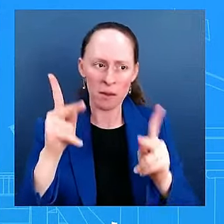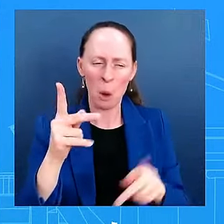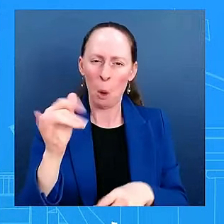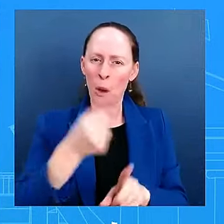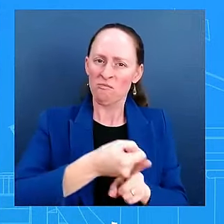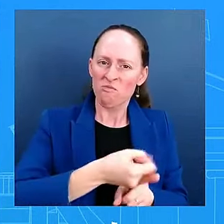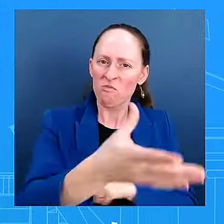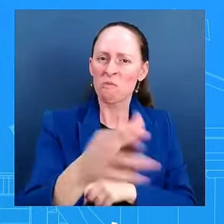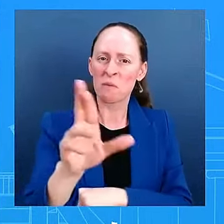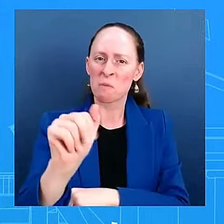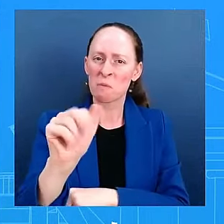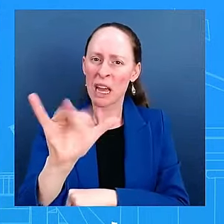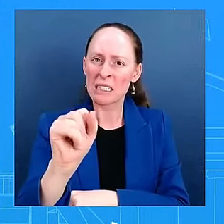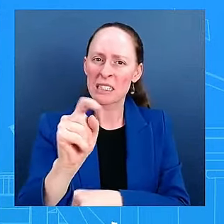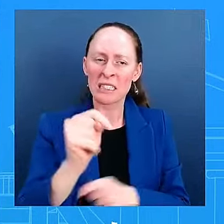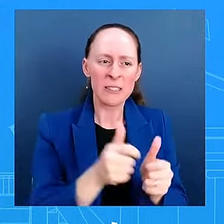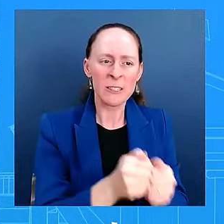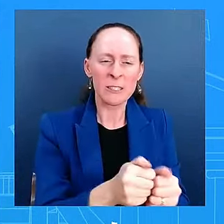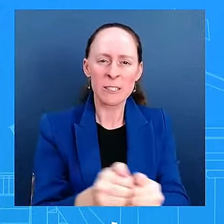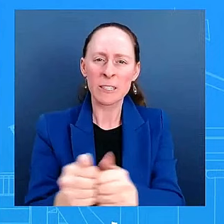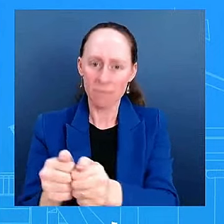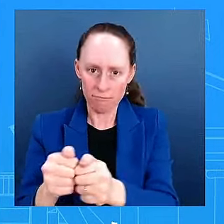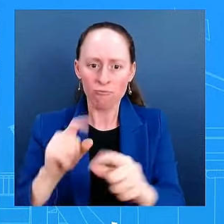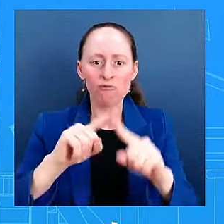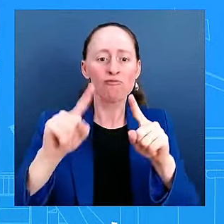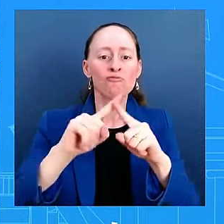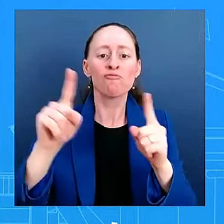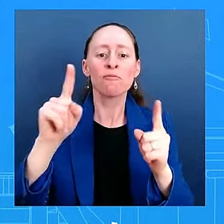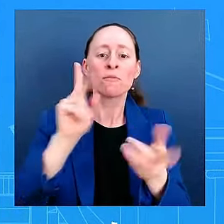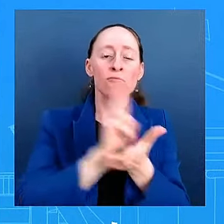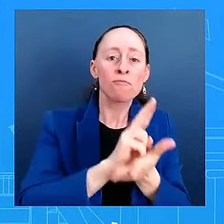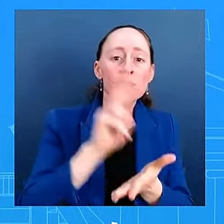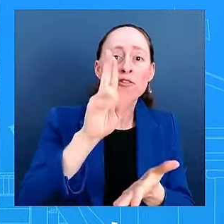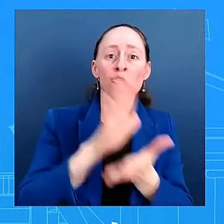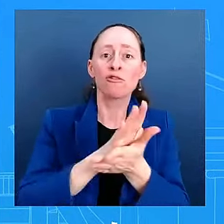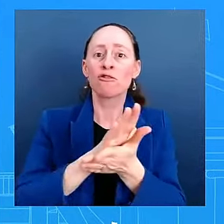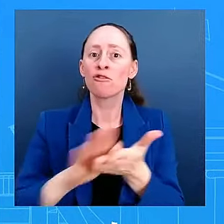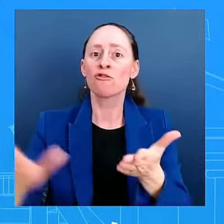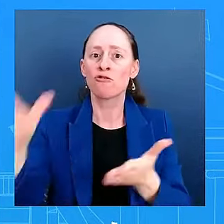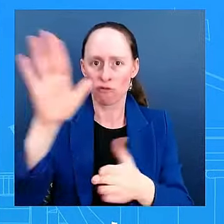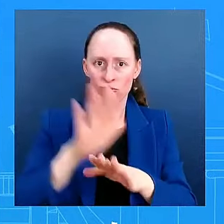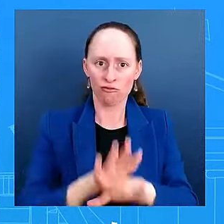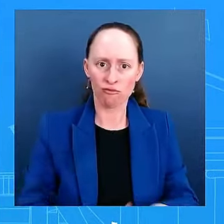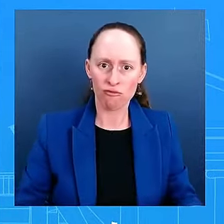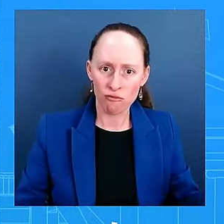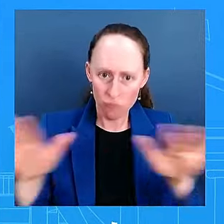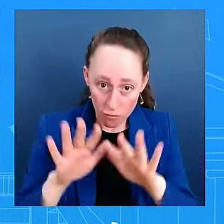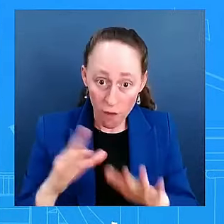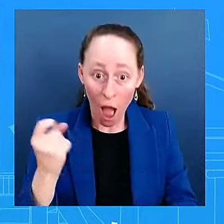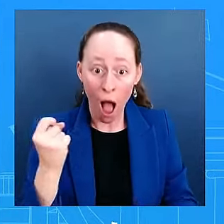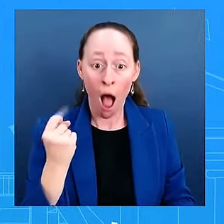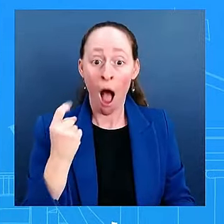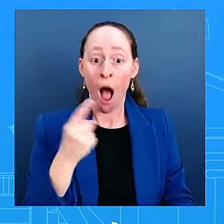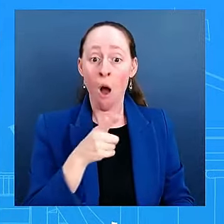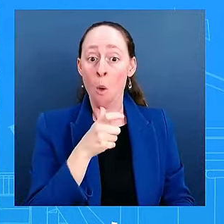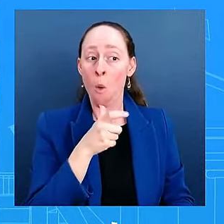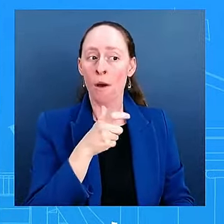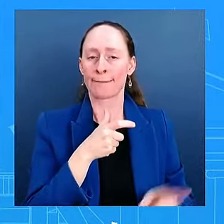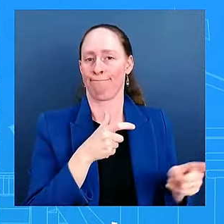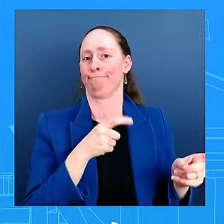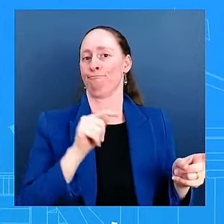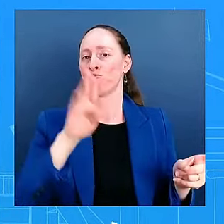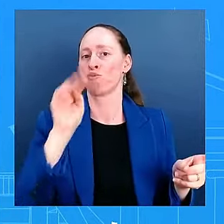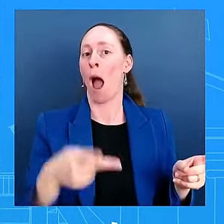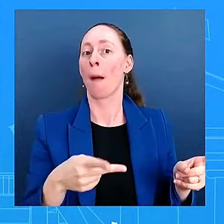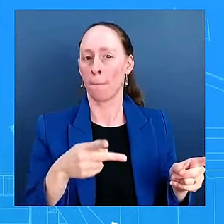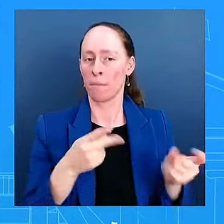messages are claiming to be from Trump supporters, indicating that recipients have been selected to, quote, pick cotton on plantations. These